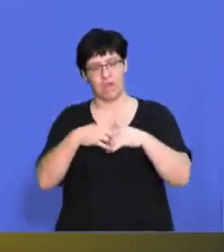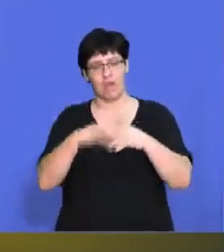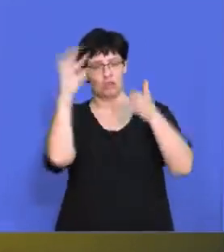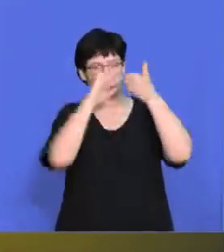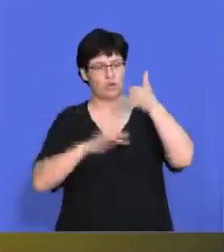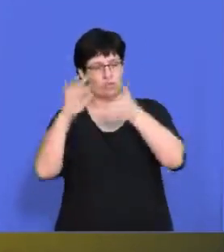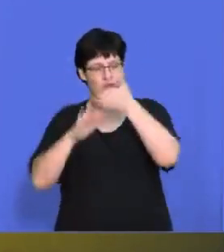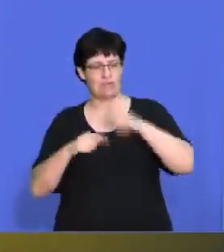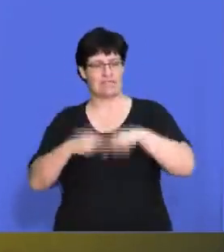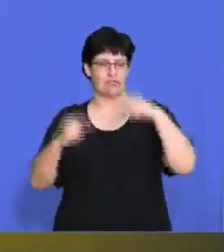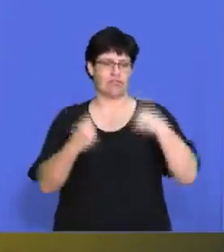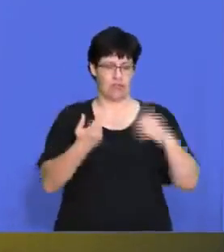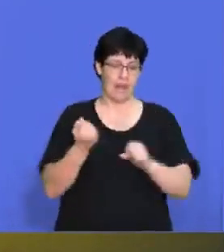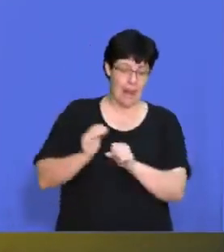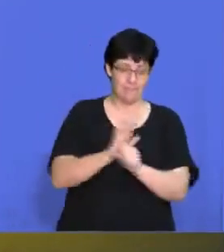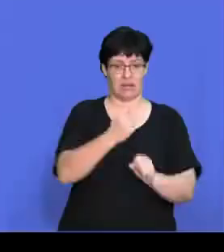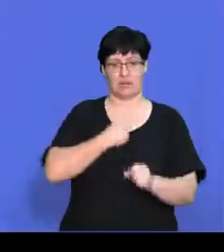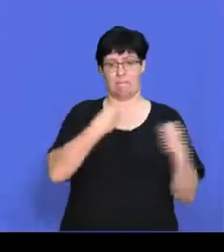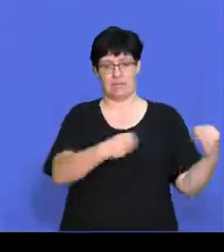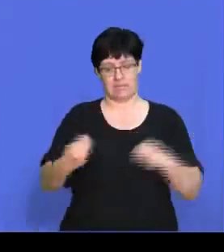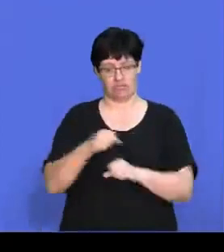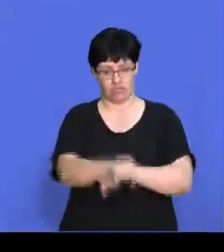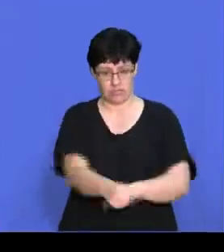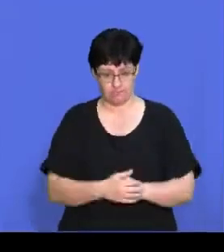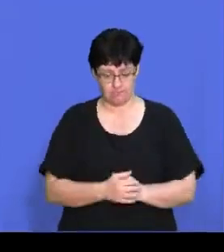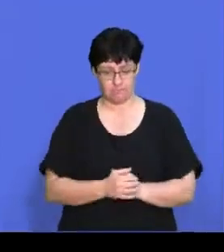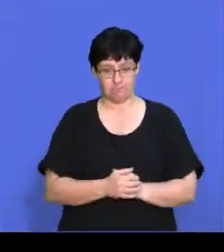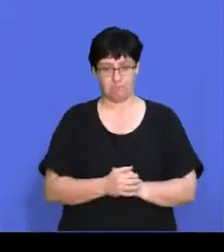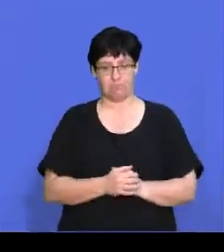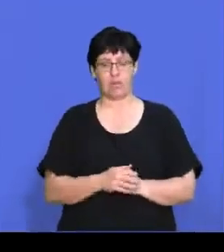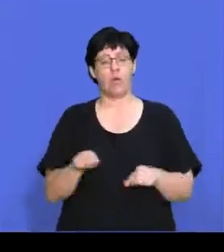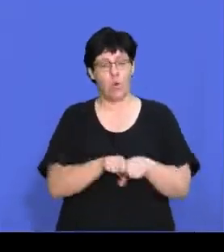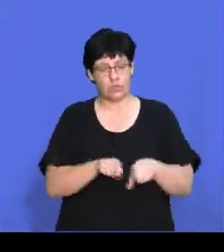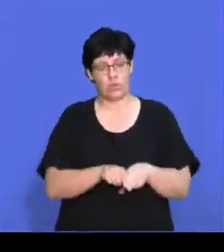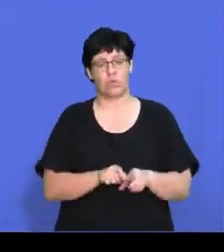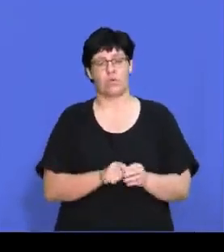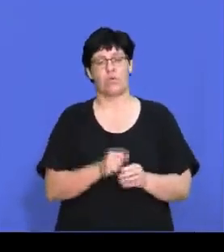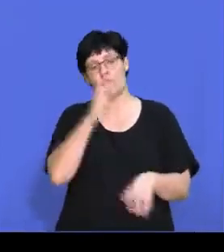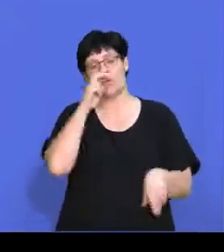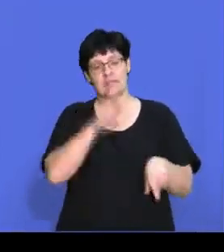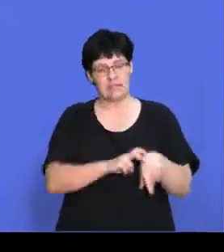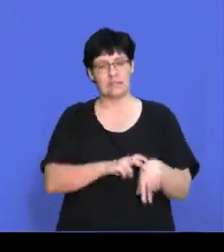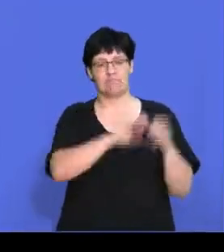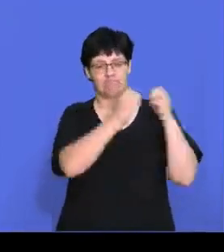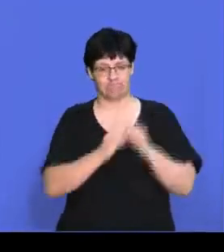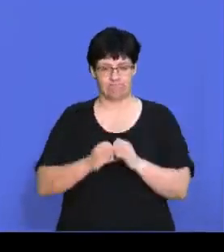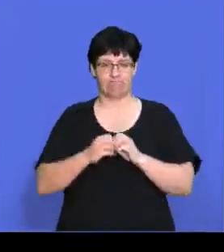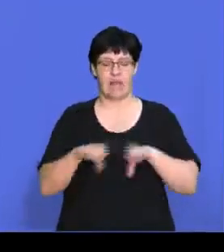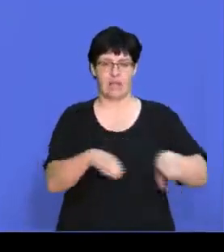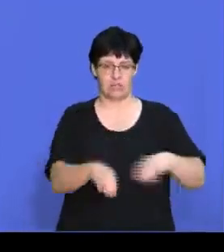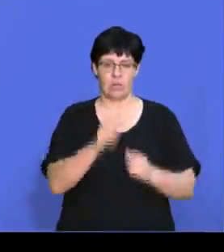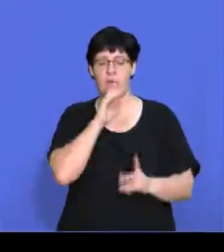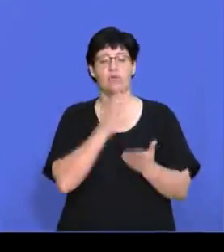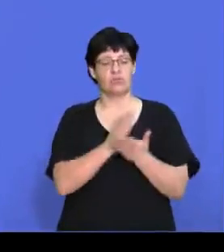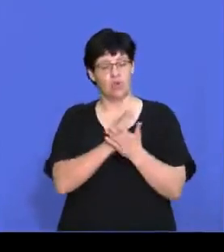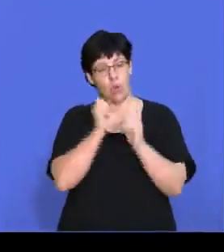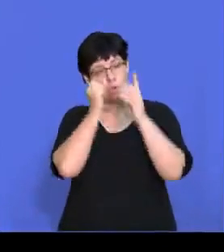could impact on our business strategy? And then we need to take corrective action to ensure that our goals and